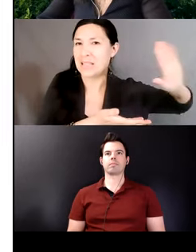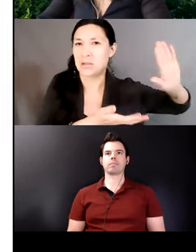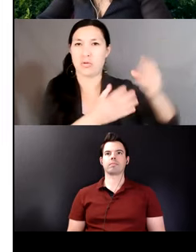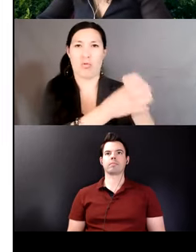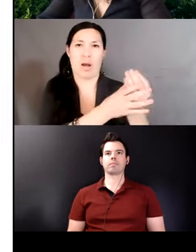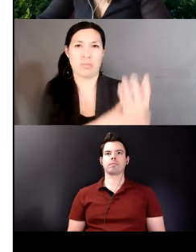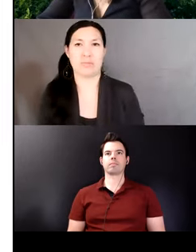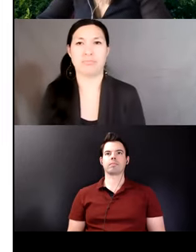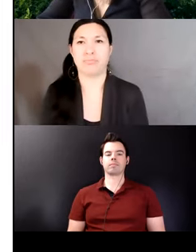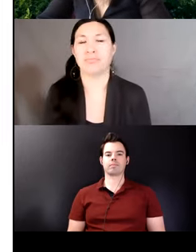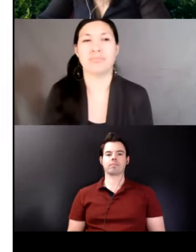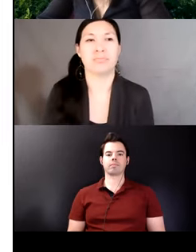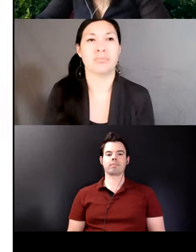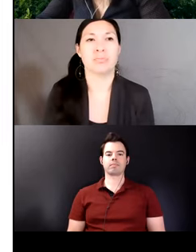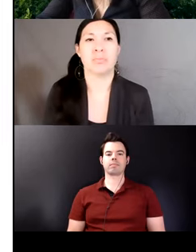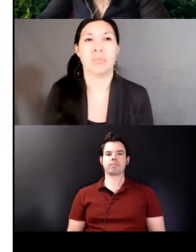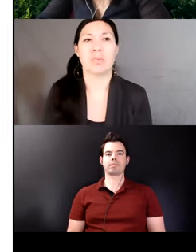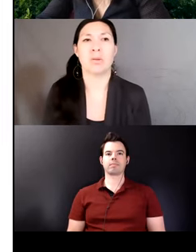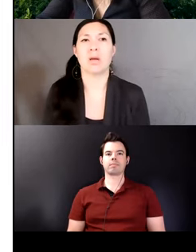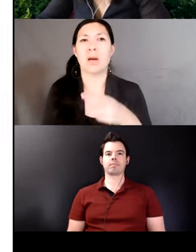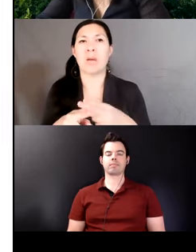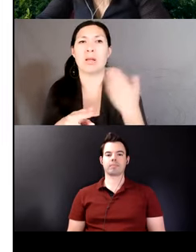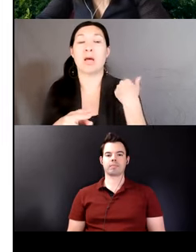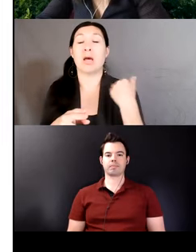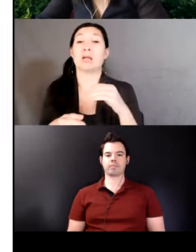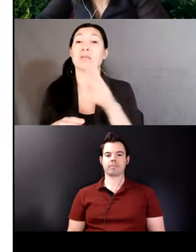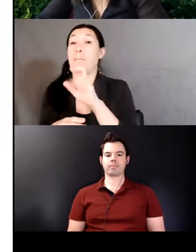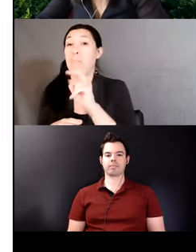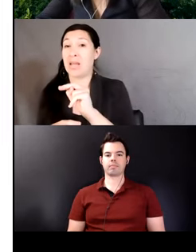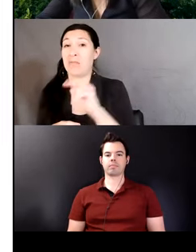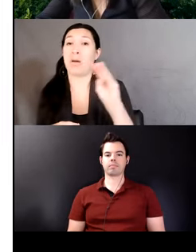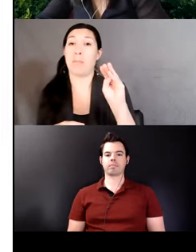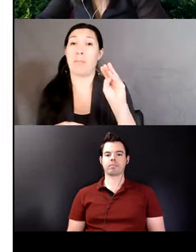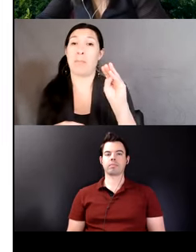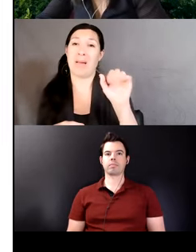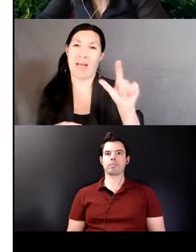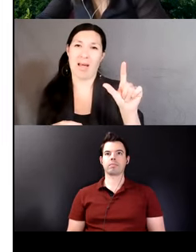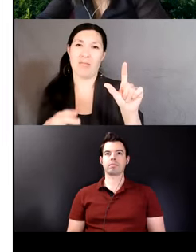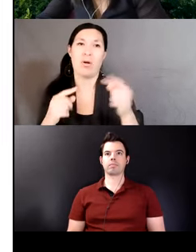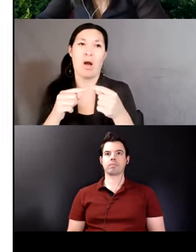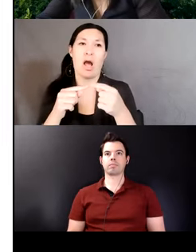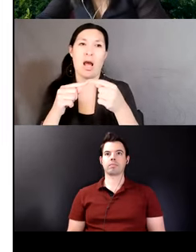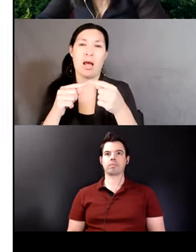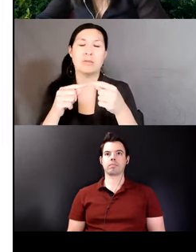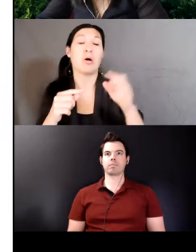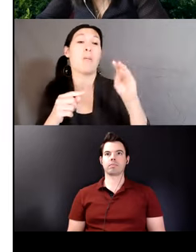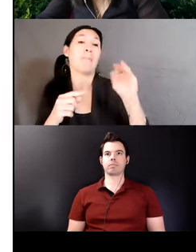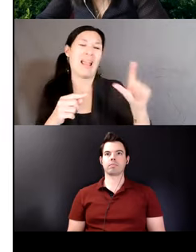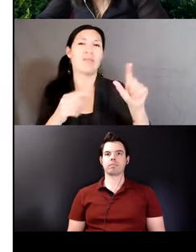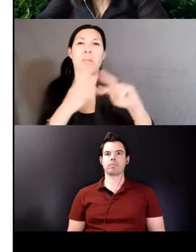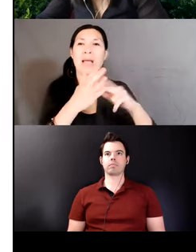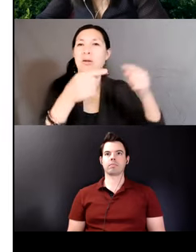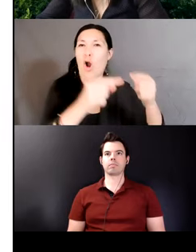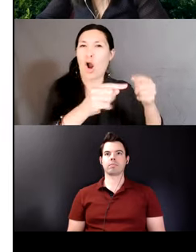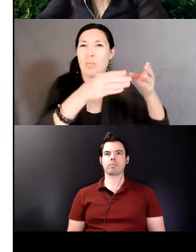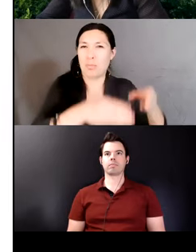I mentioned earlier opposite to benefactive and malefactive means for the person who is harmed. In Quechua, this